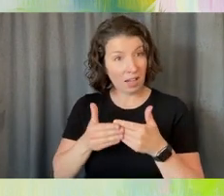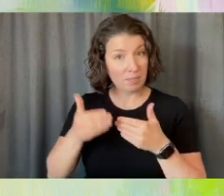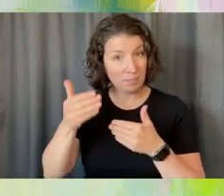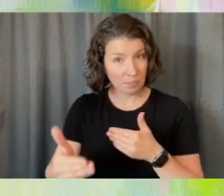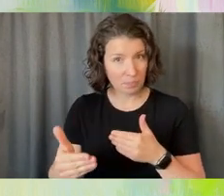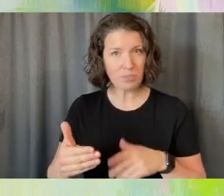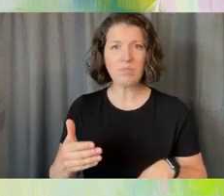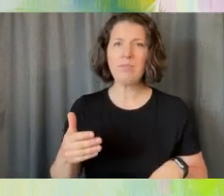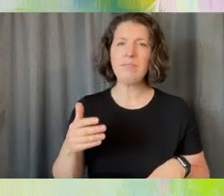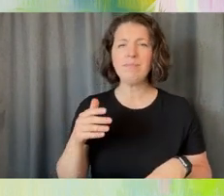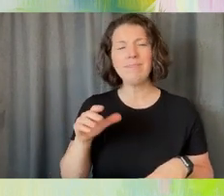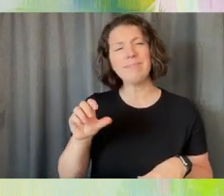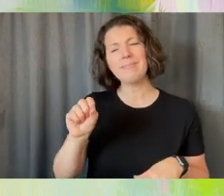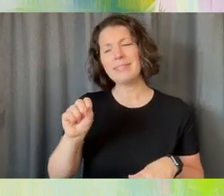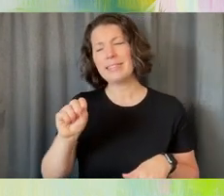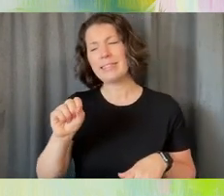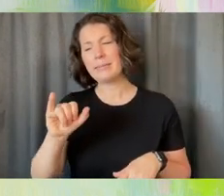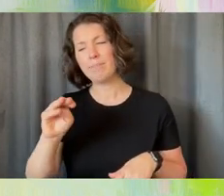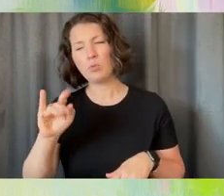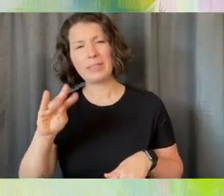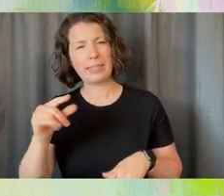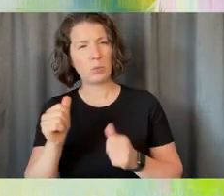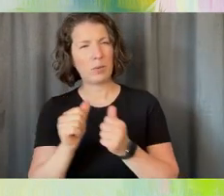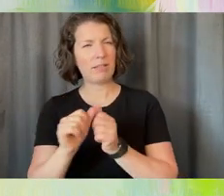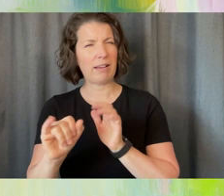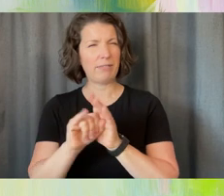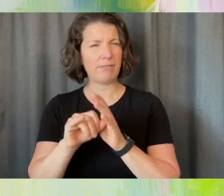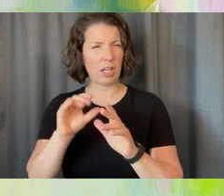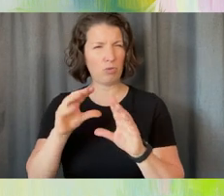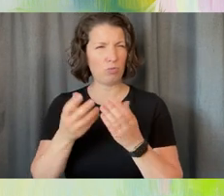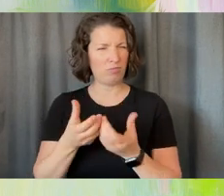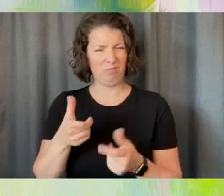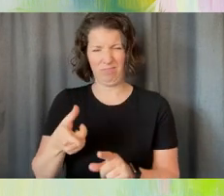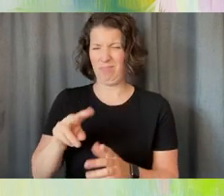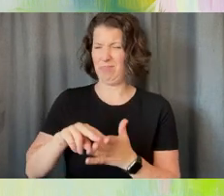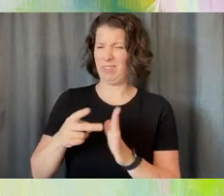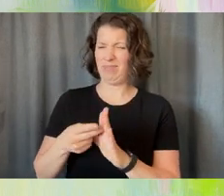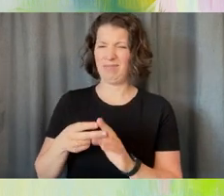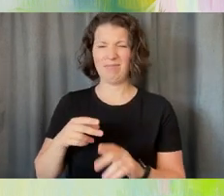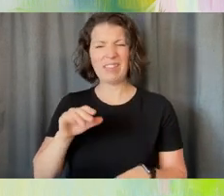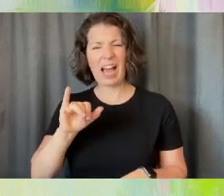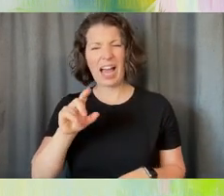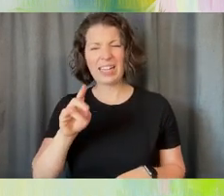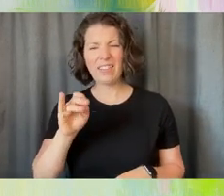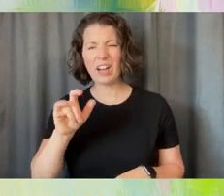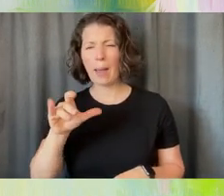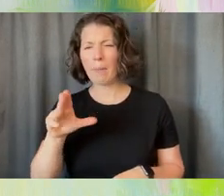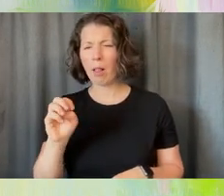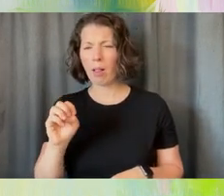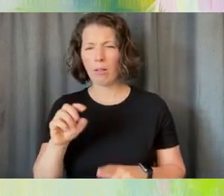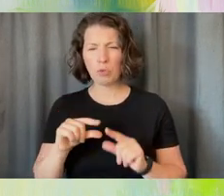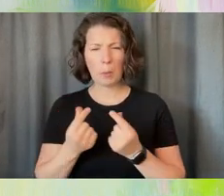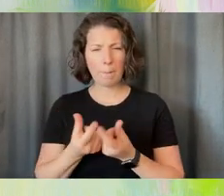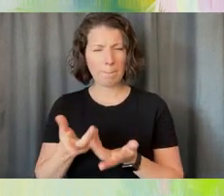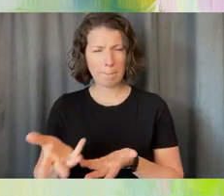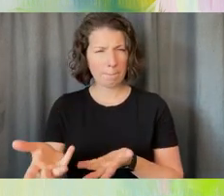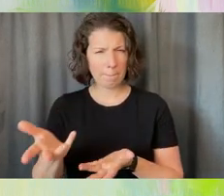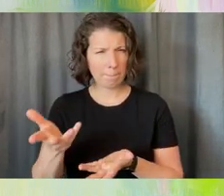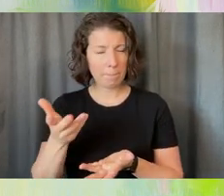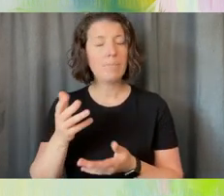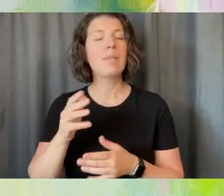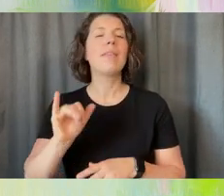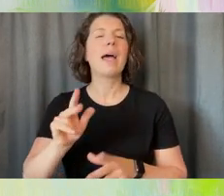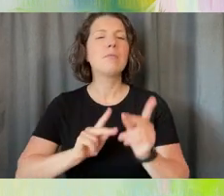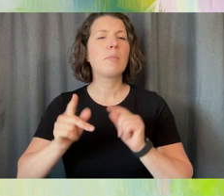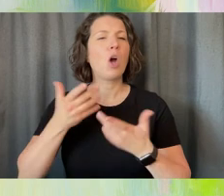simulating with identifiable groups. And what I mean by identifiable is we're looking for folks who have sort of already raised their hand in the